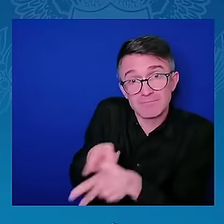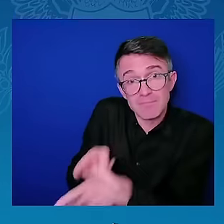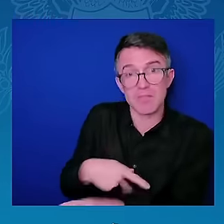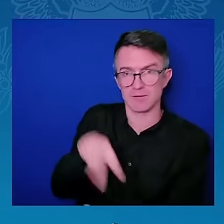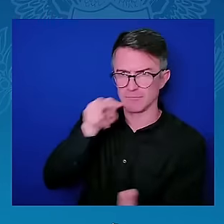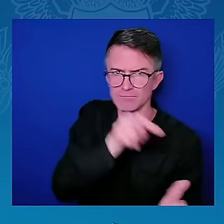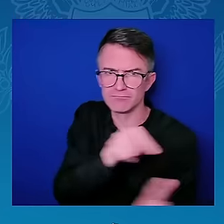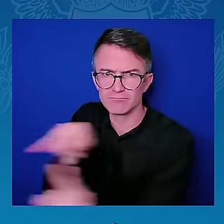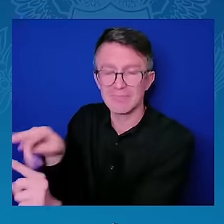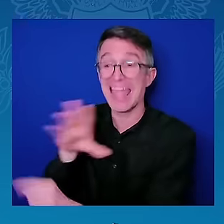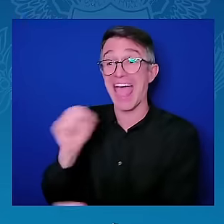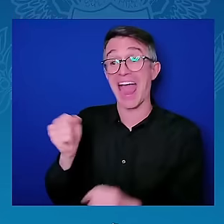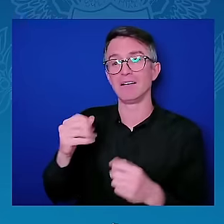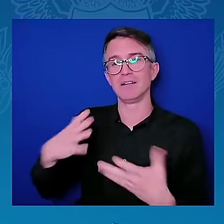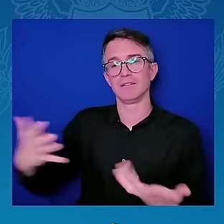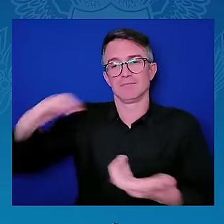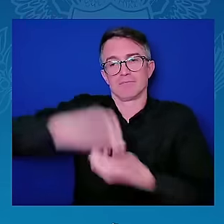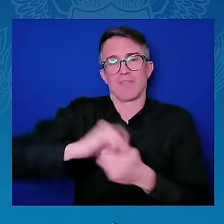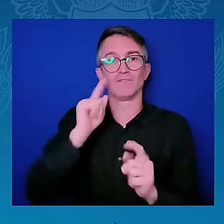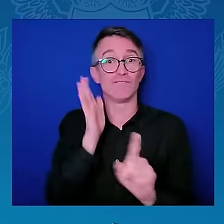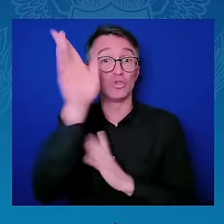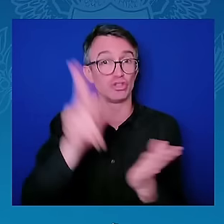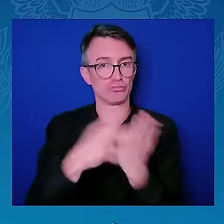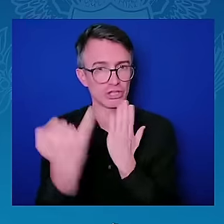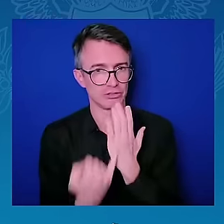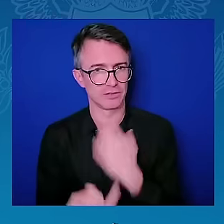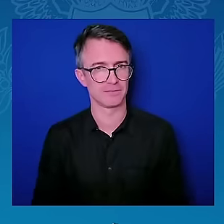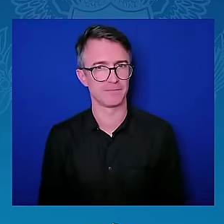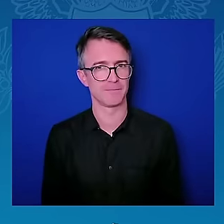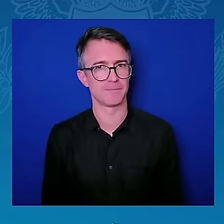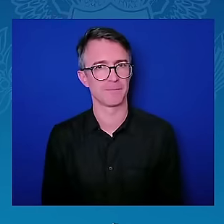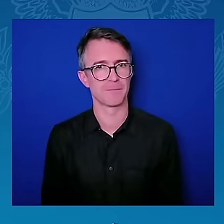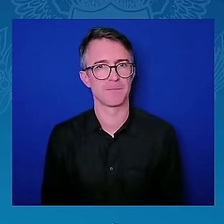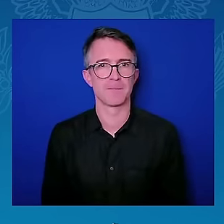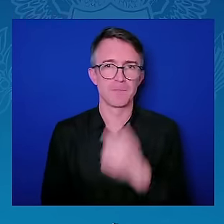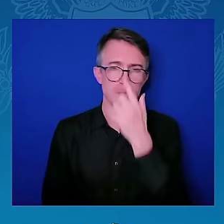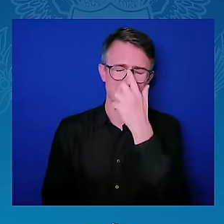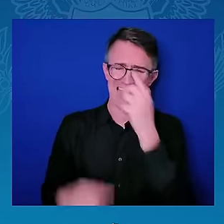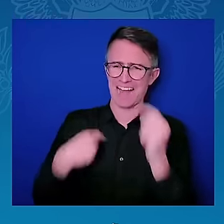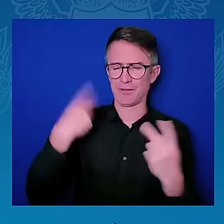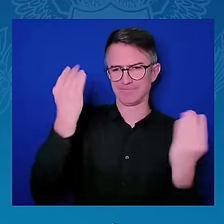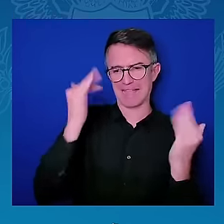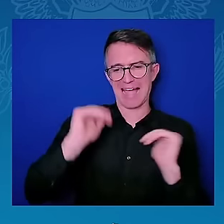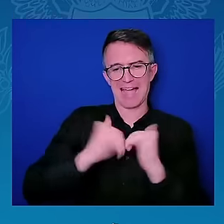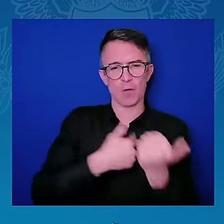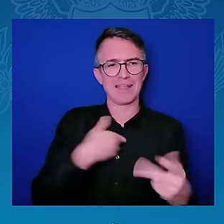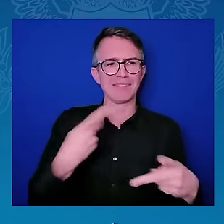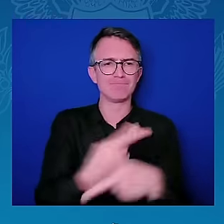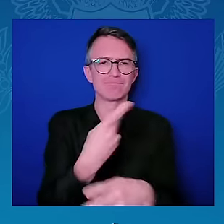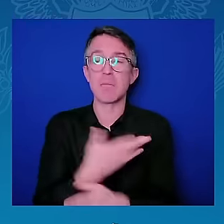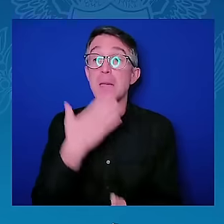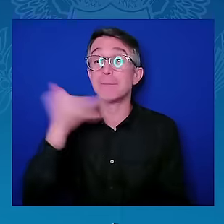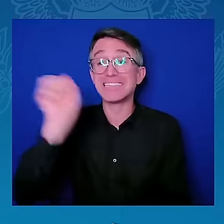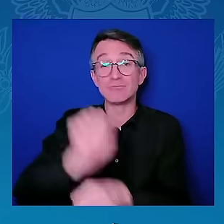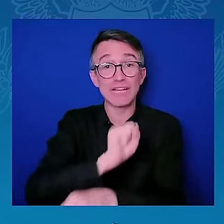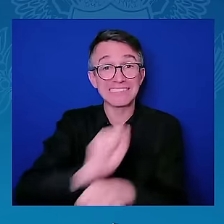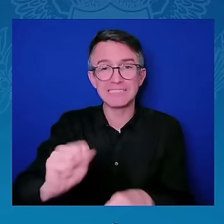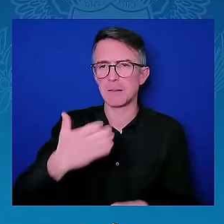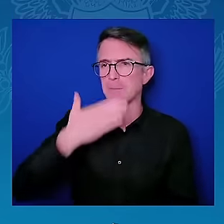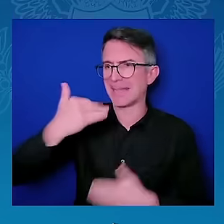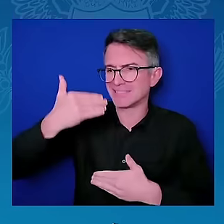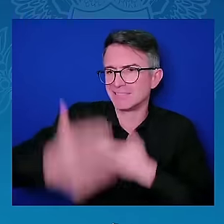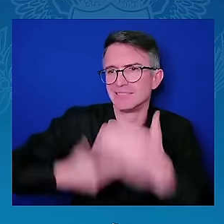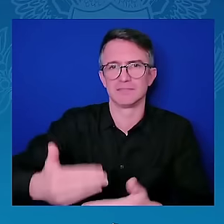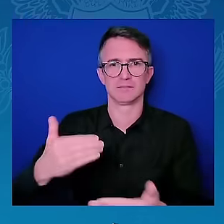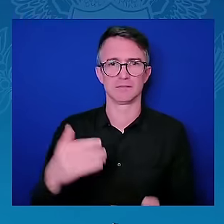top decision makers on U.S. Kenya policy. Leading our discussion is a former CEO putting decades of private sector